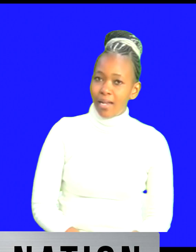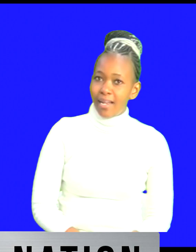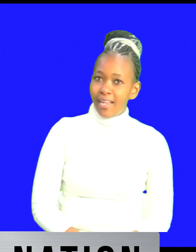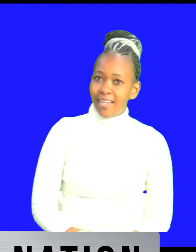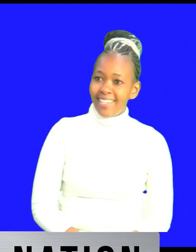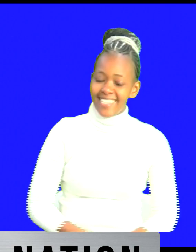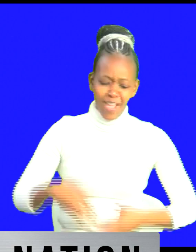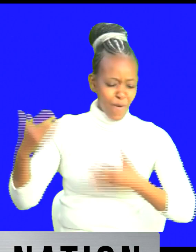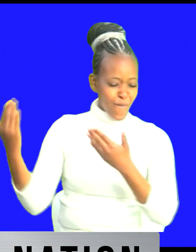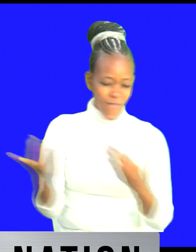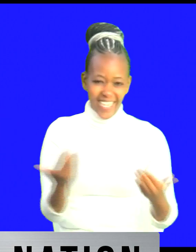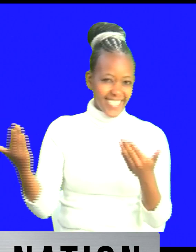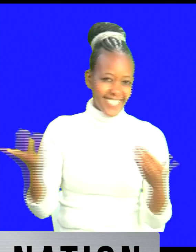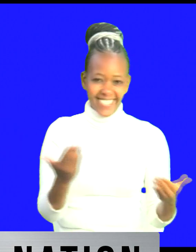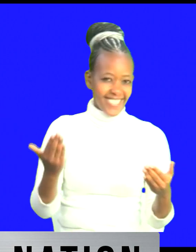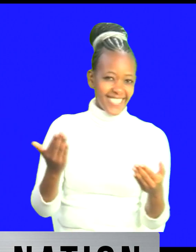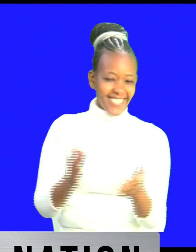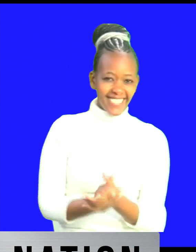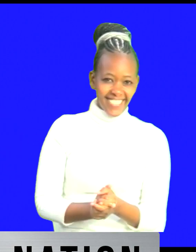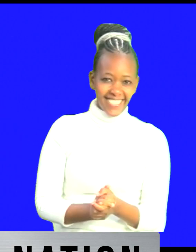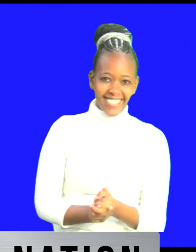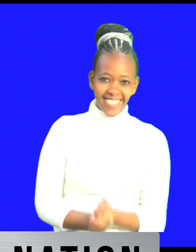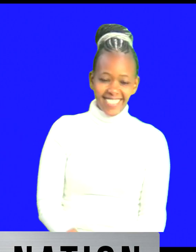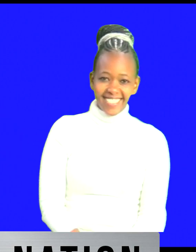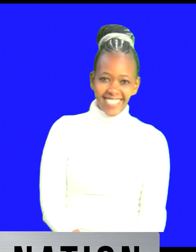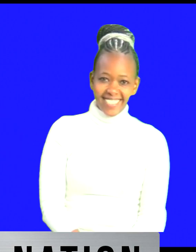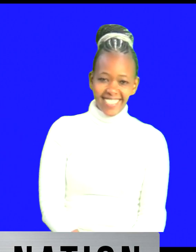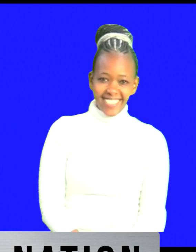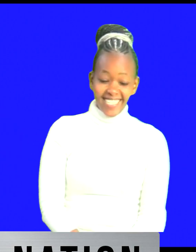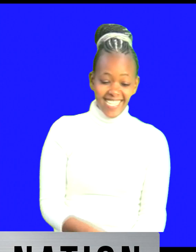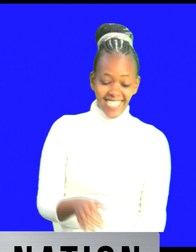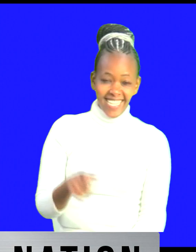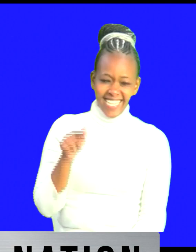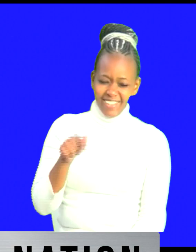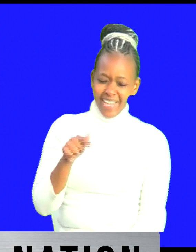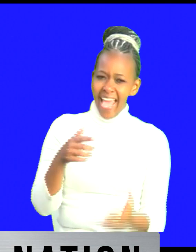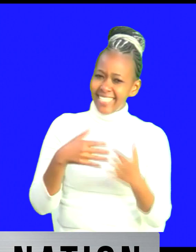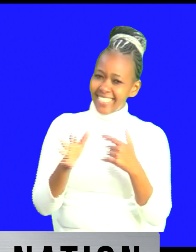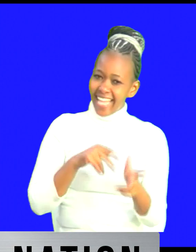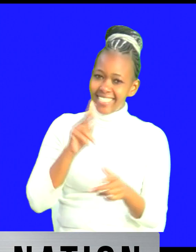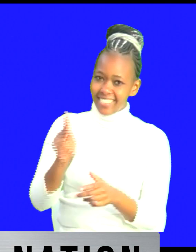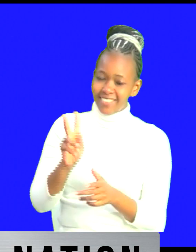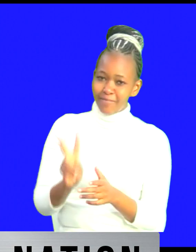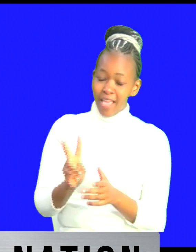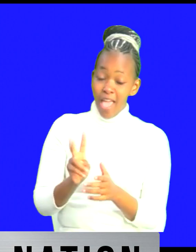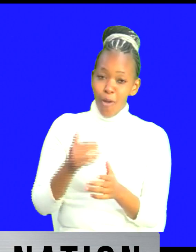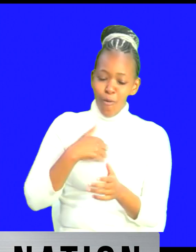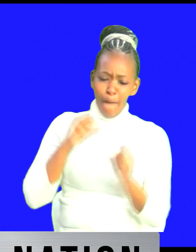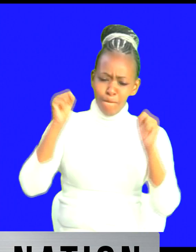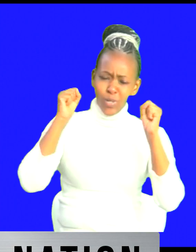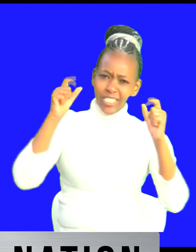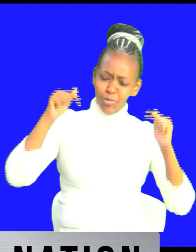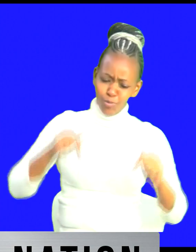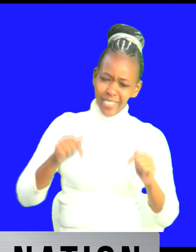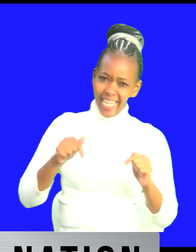karibu sana karibu karibu welcome yeah this is science tv this is politics today